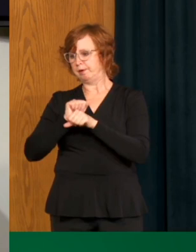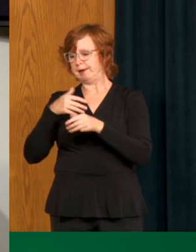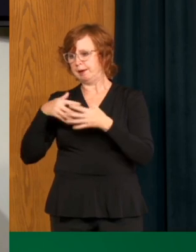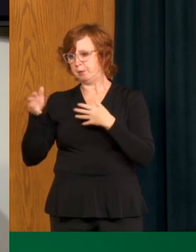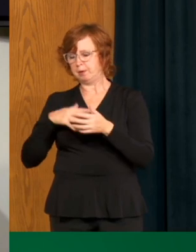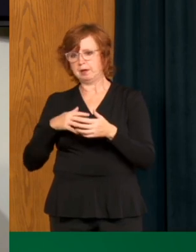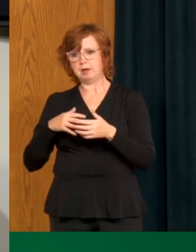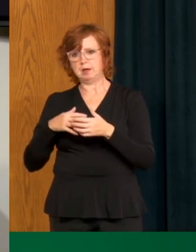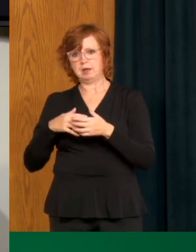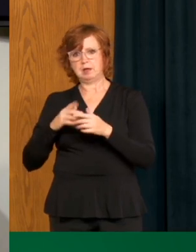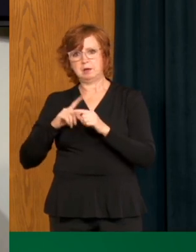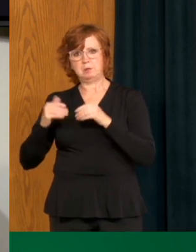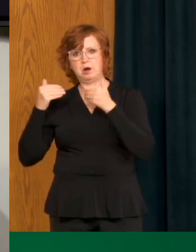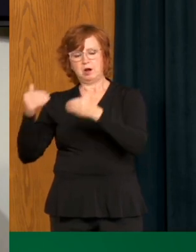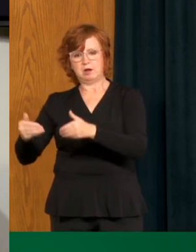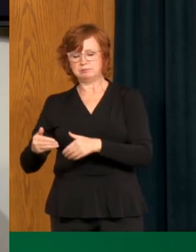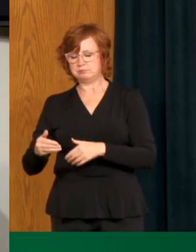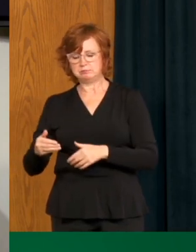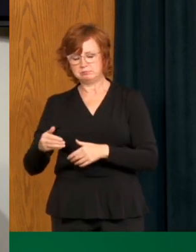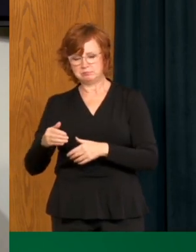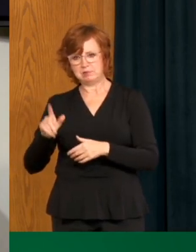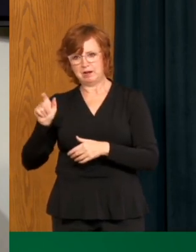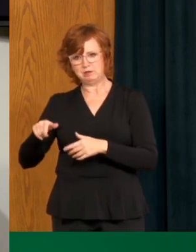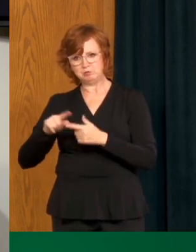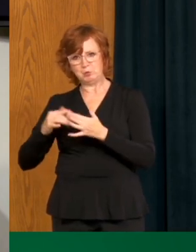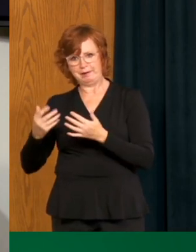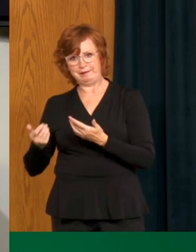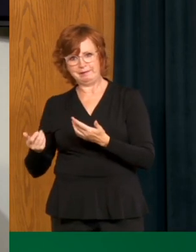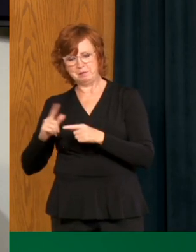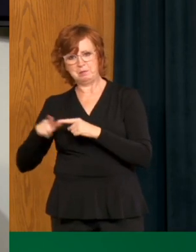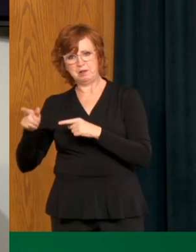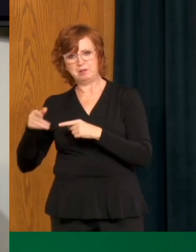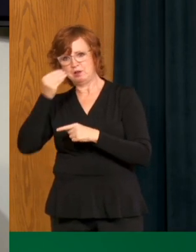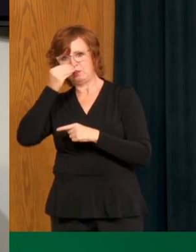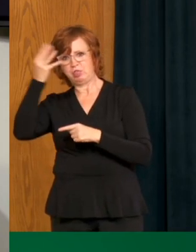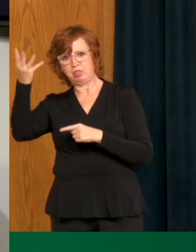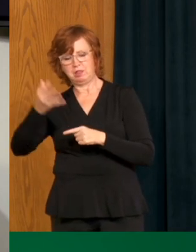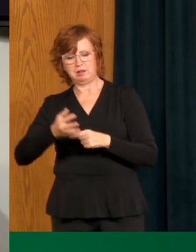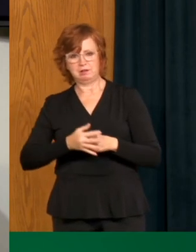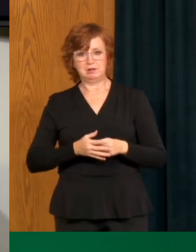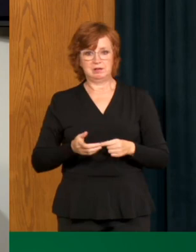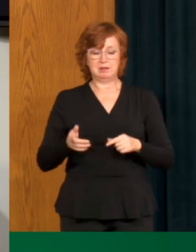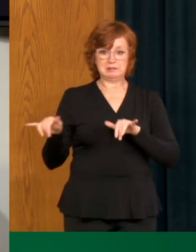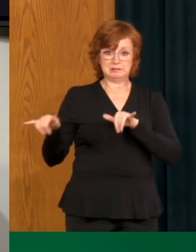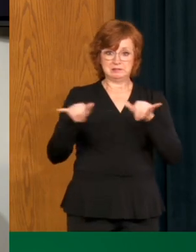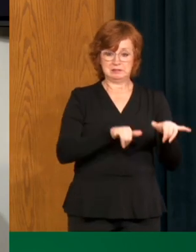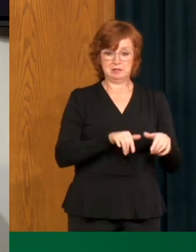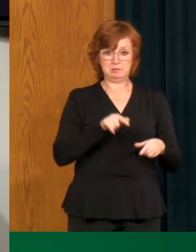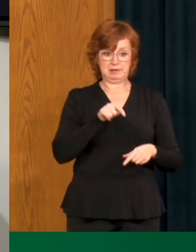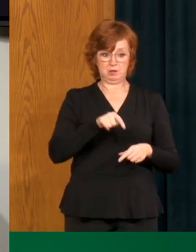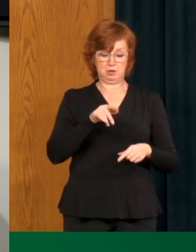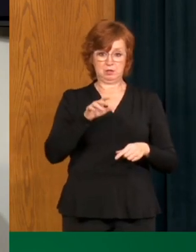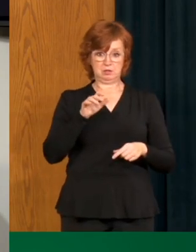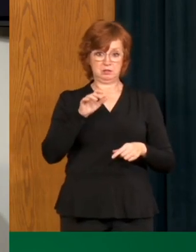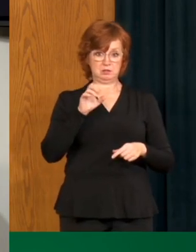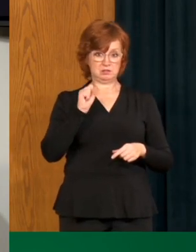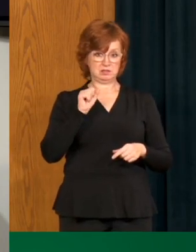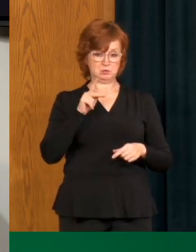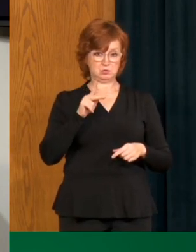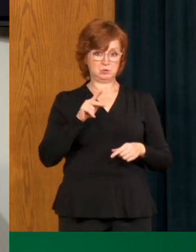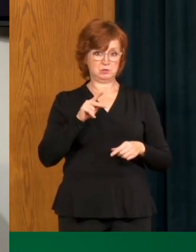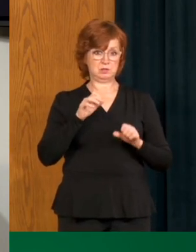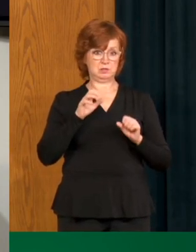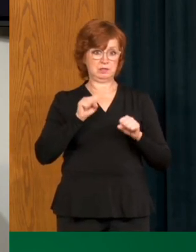or for results and these are cases where they may be close contacts with someone who has COVID-19. Dr. Shahab or Dr. Shah?